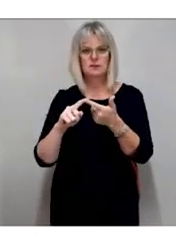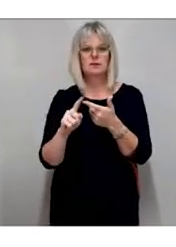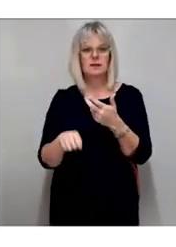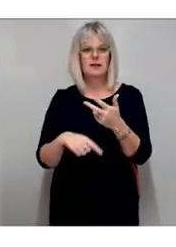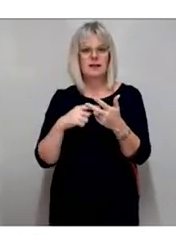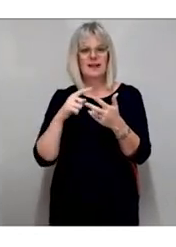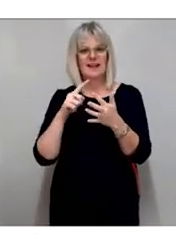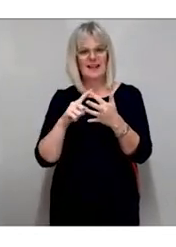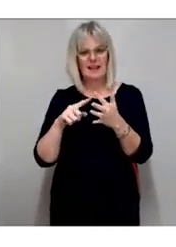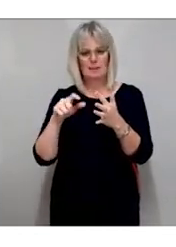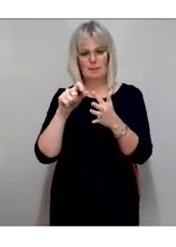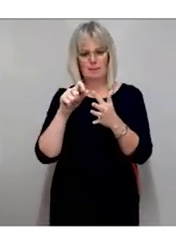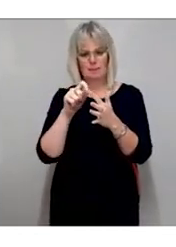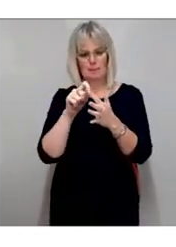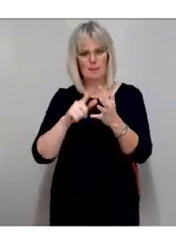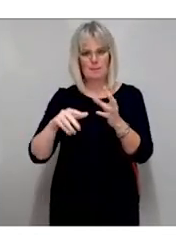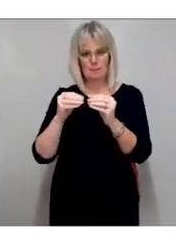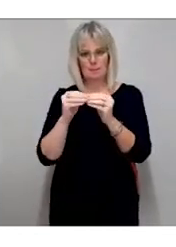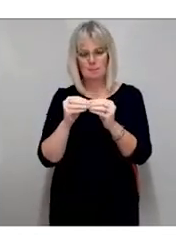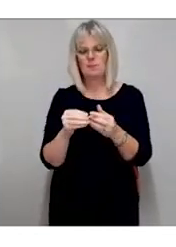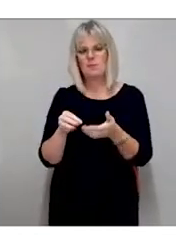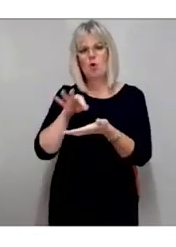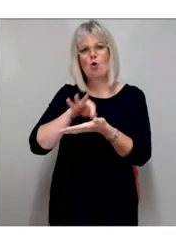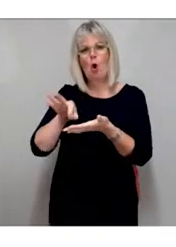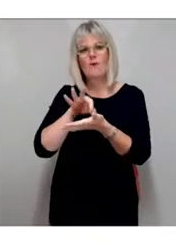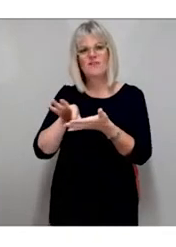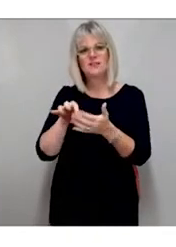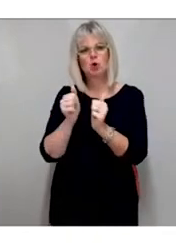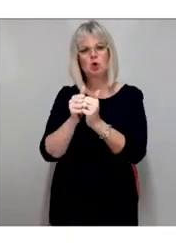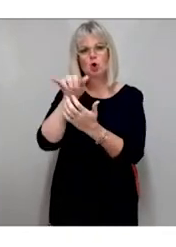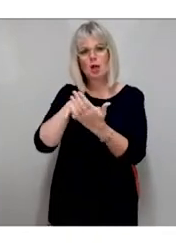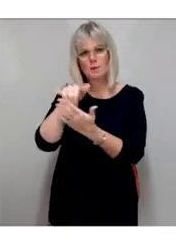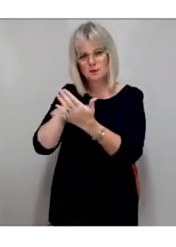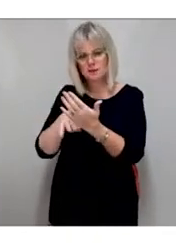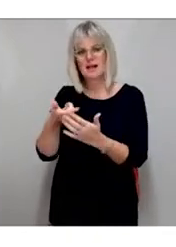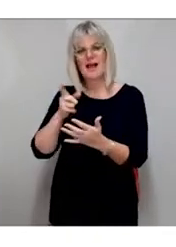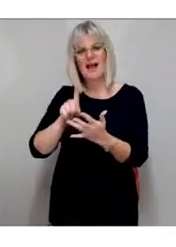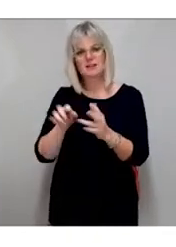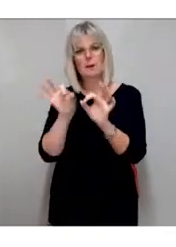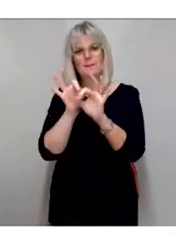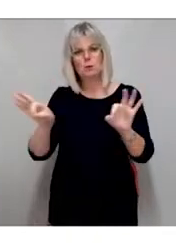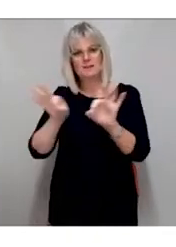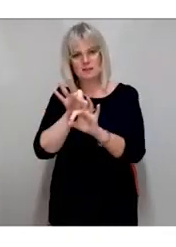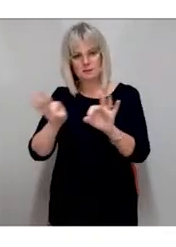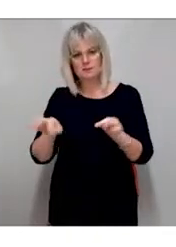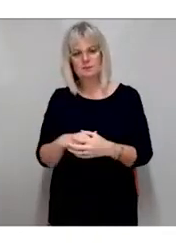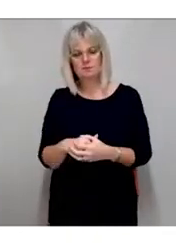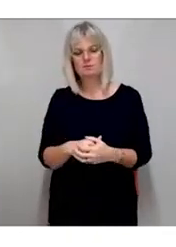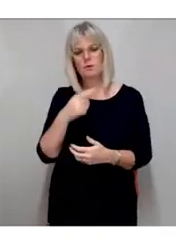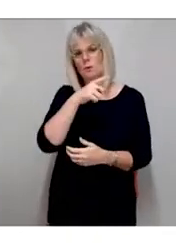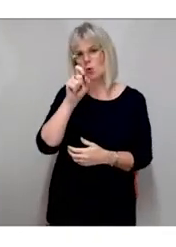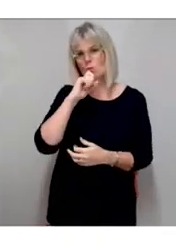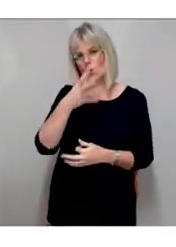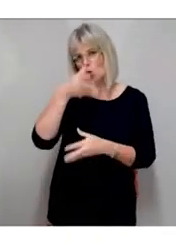documents, and music. During these sessions, you'll learn about important standards, you'll see demonstrations of